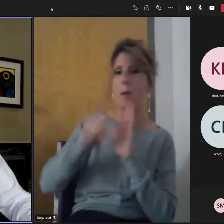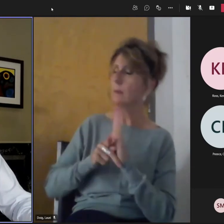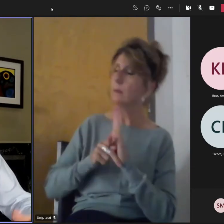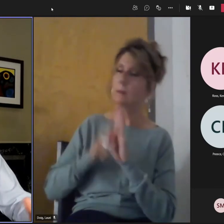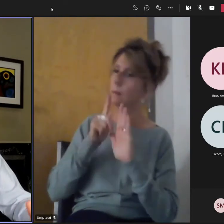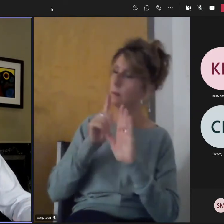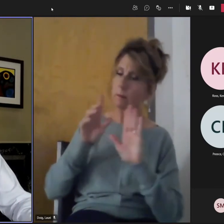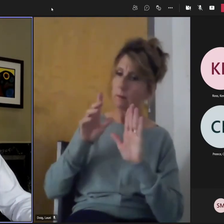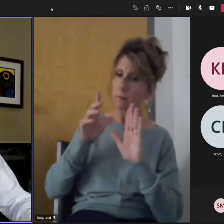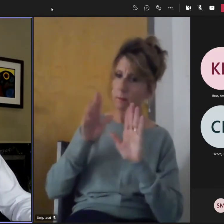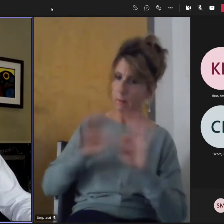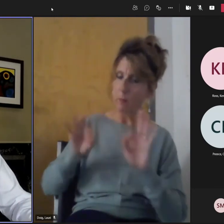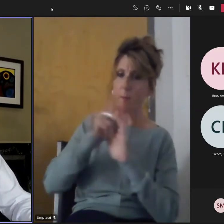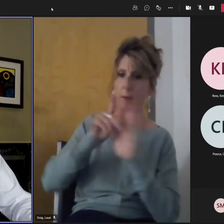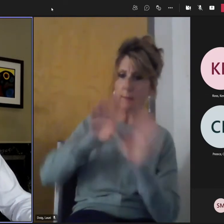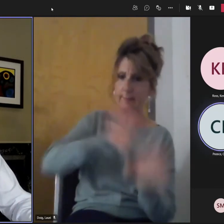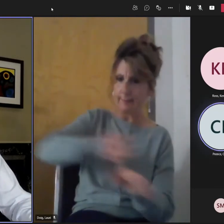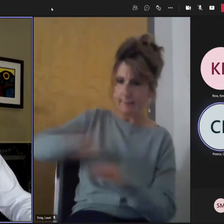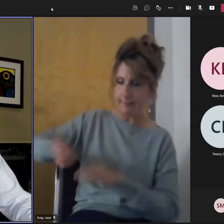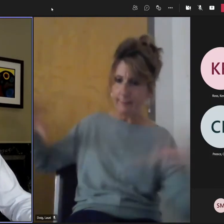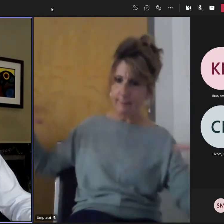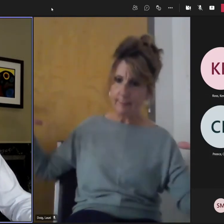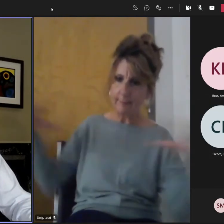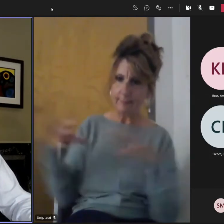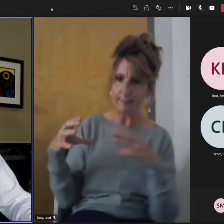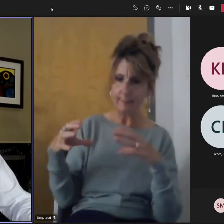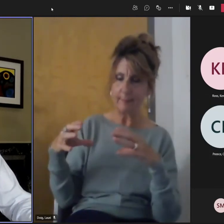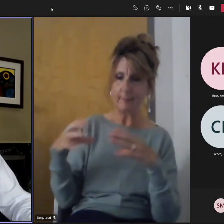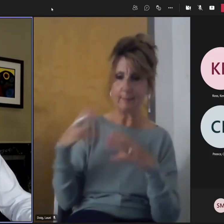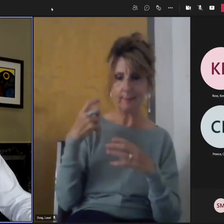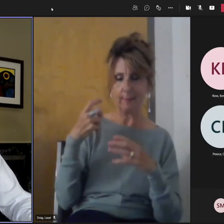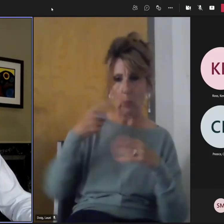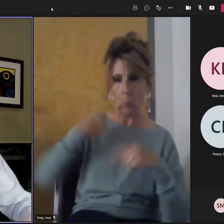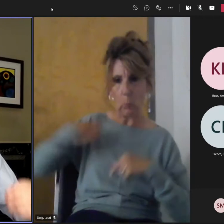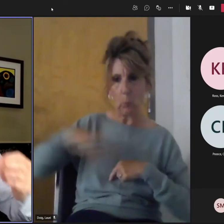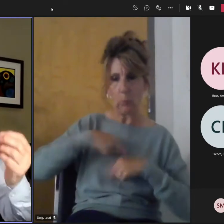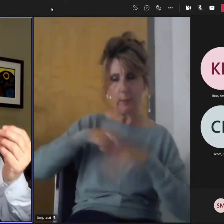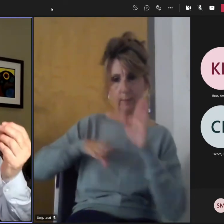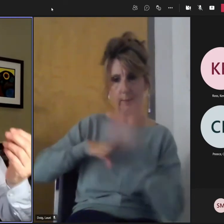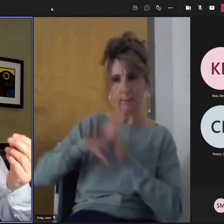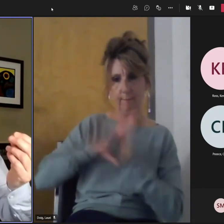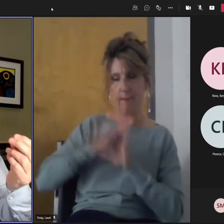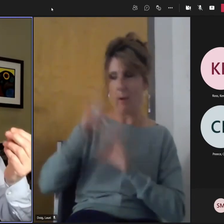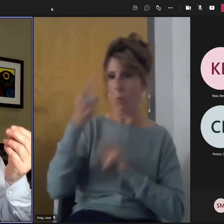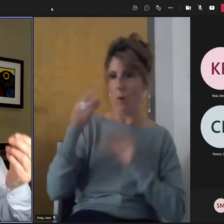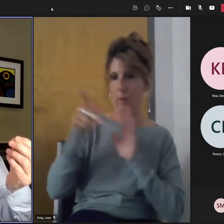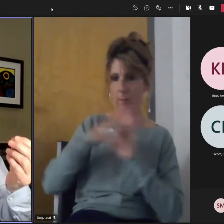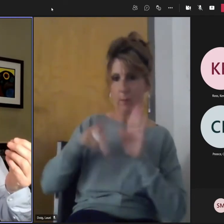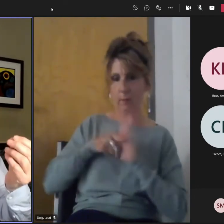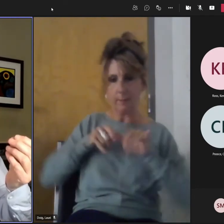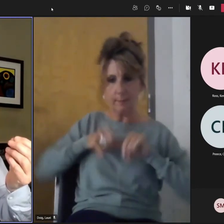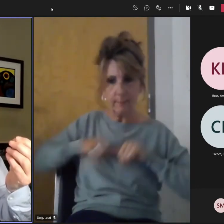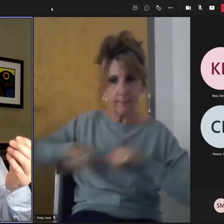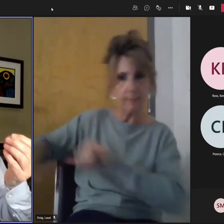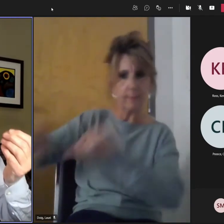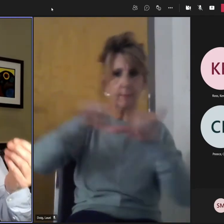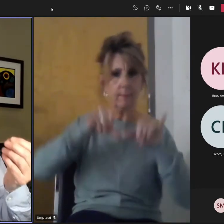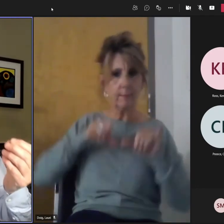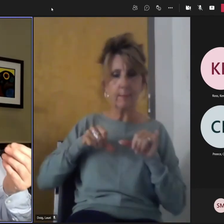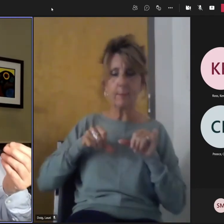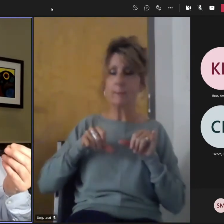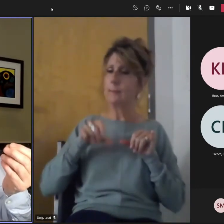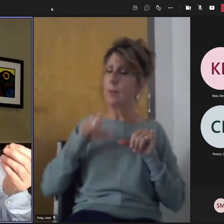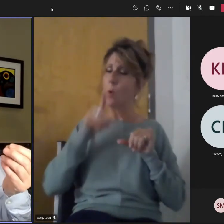insight now, and I've said it, is that well-being and learning fused, and I want to use that word,